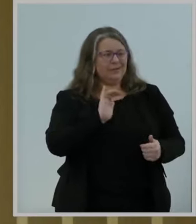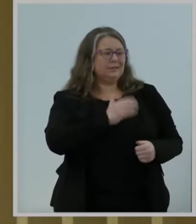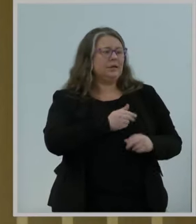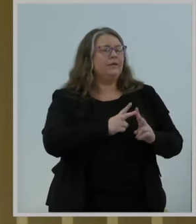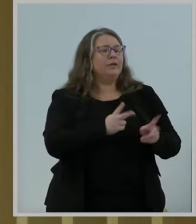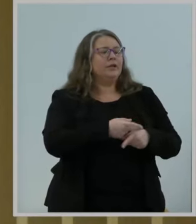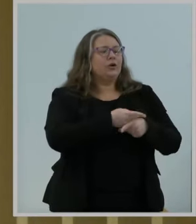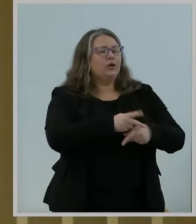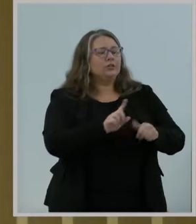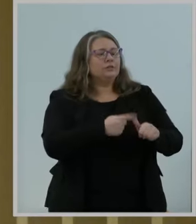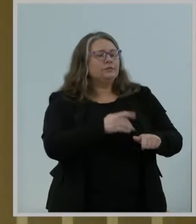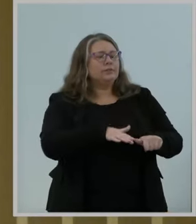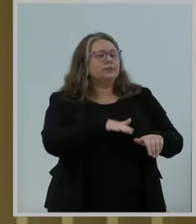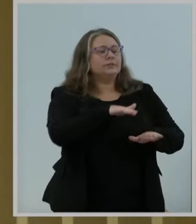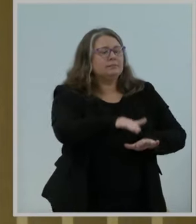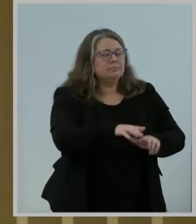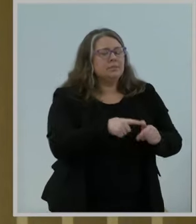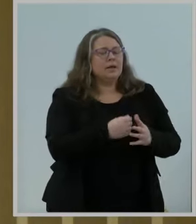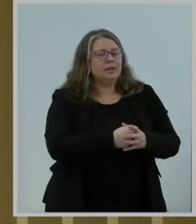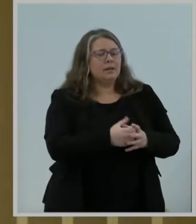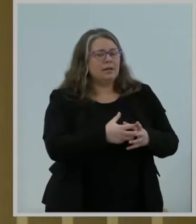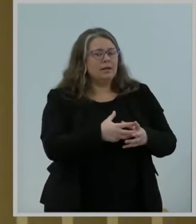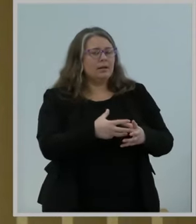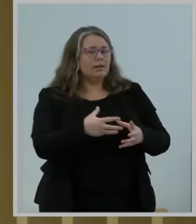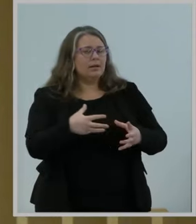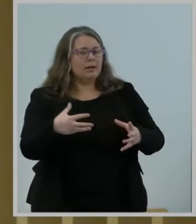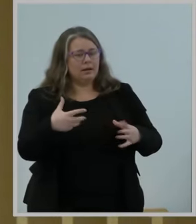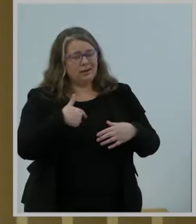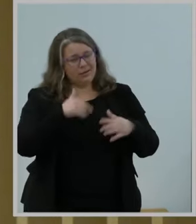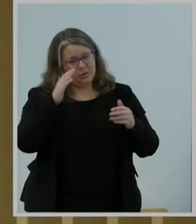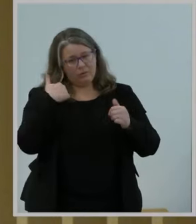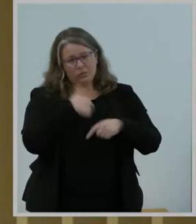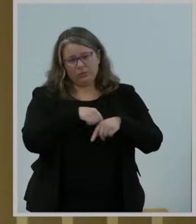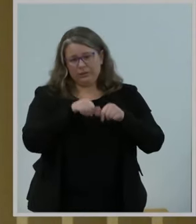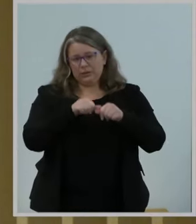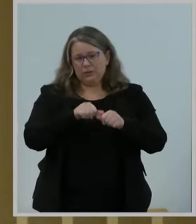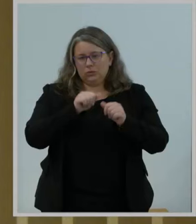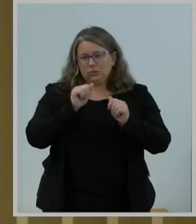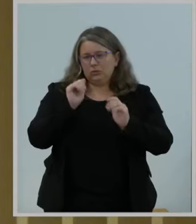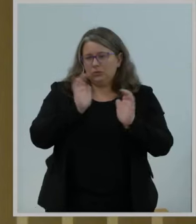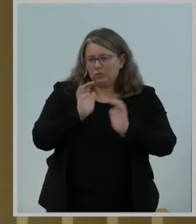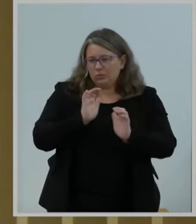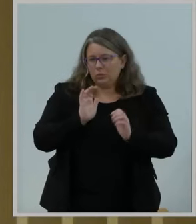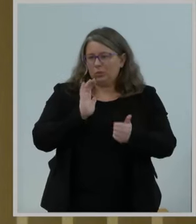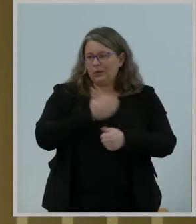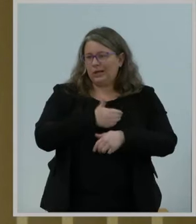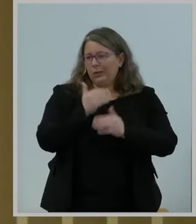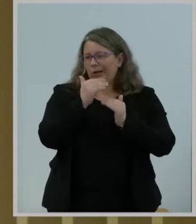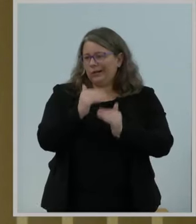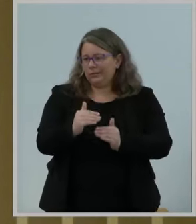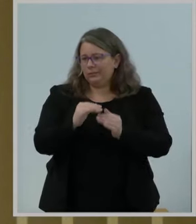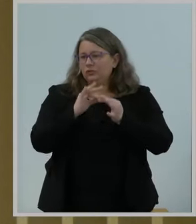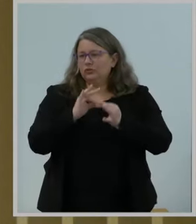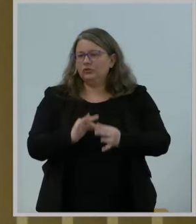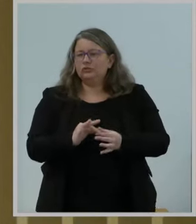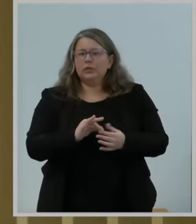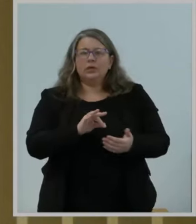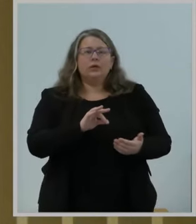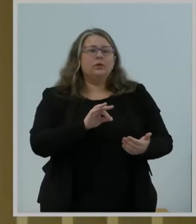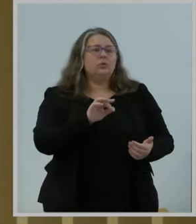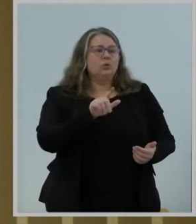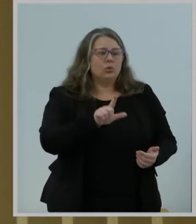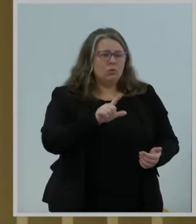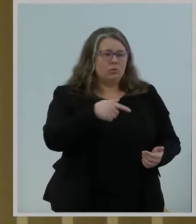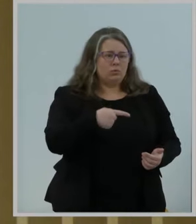on that issue, I hope we do continue to explore our limits for low-power indoor devices and that we do so